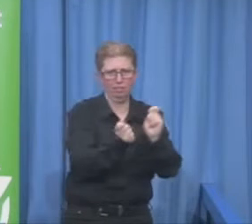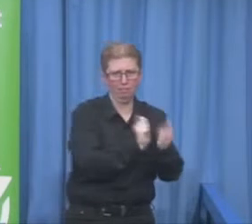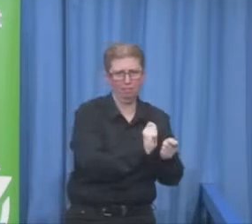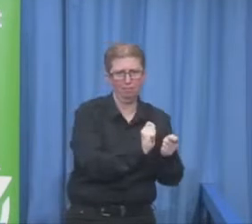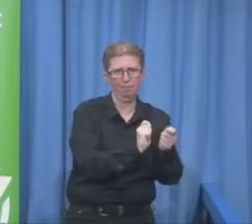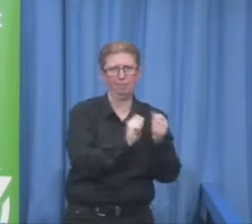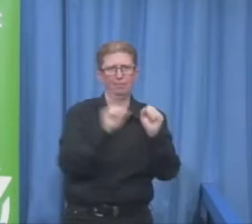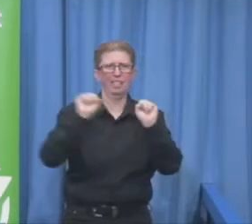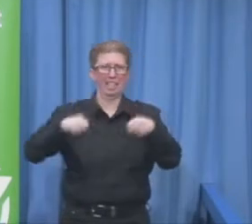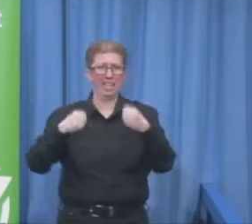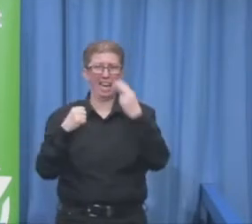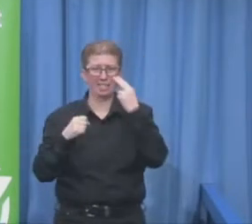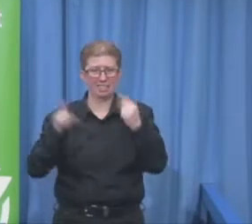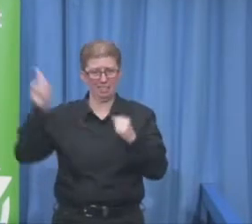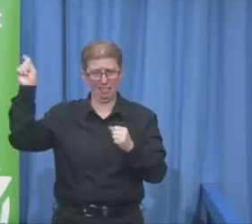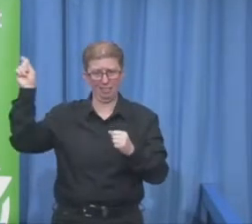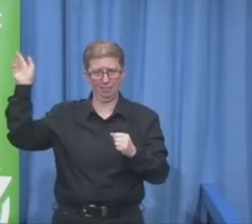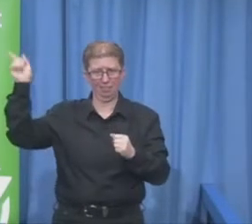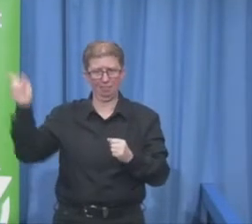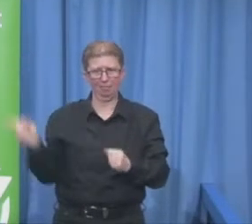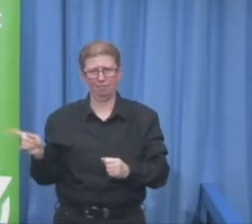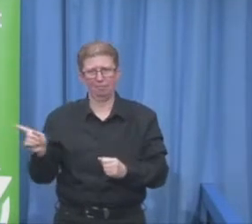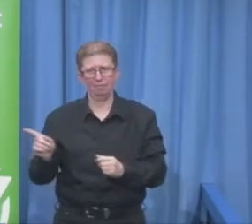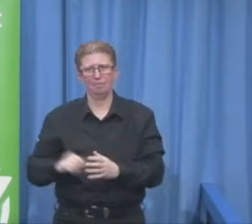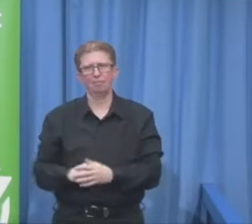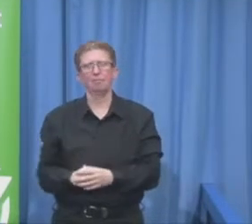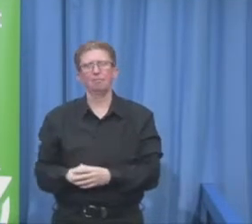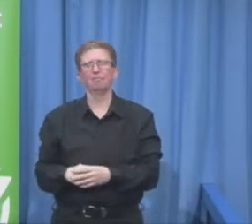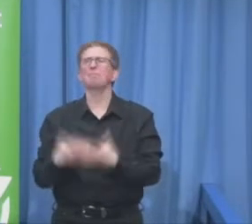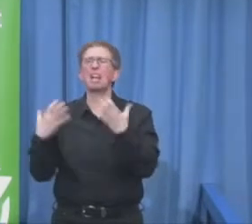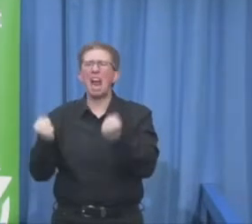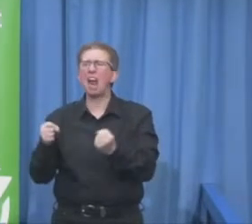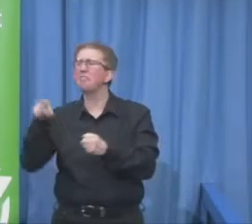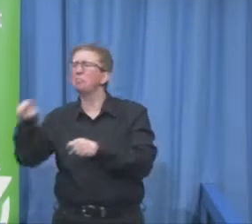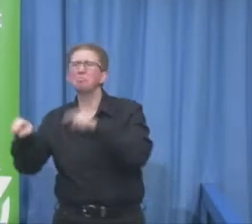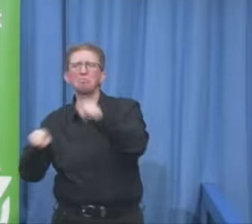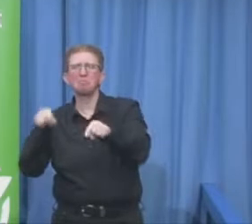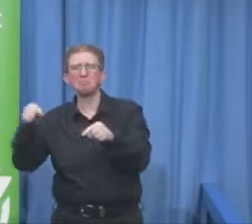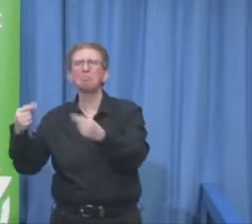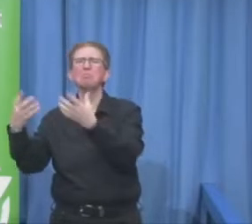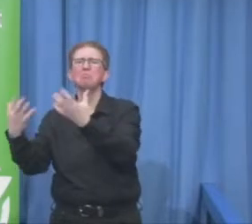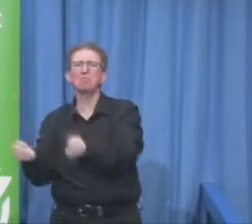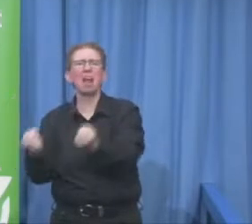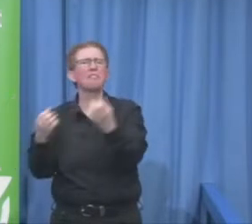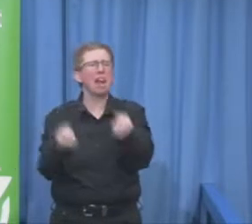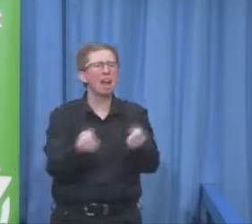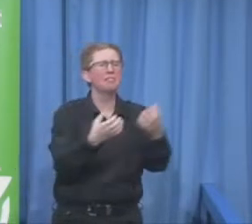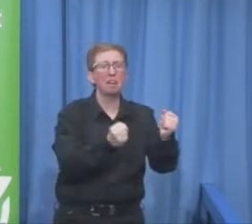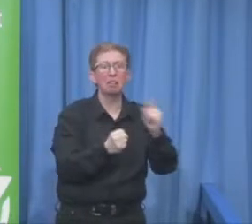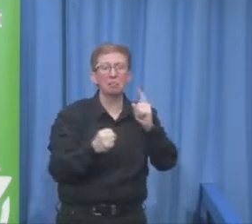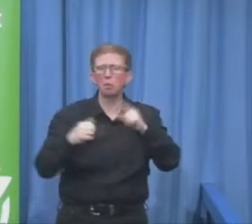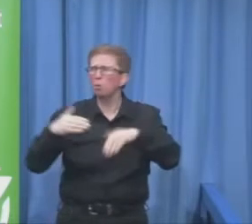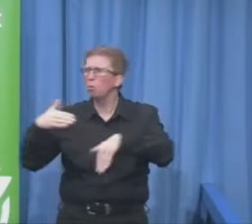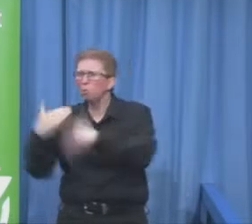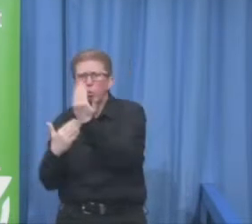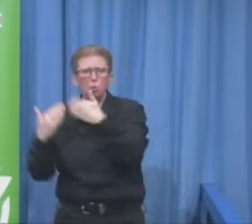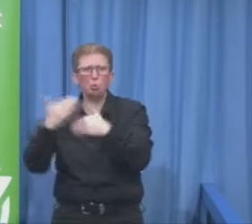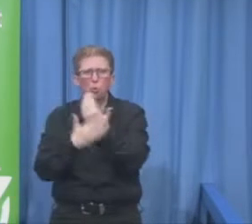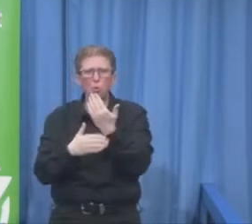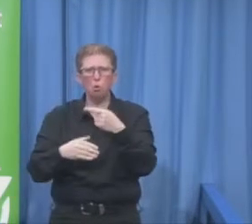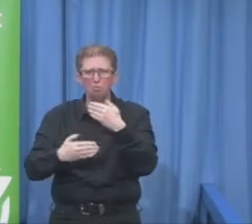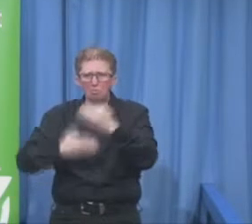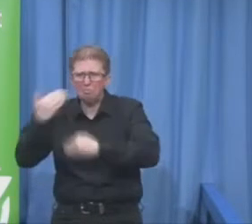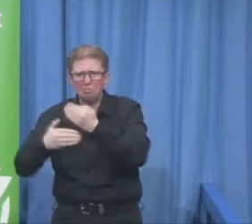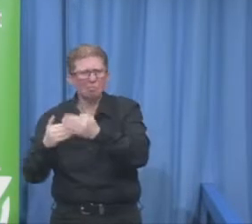many great examples out there already. So I only listed some here but you will find my